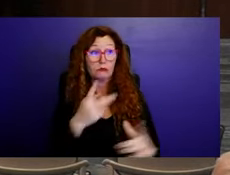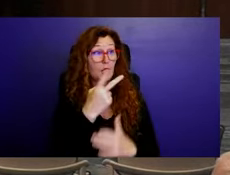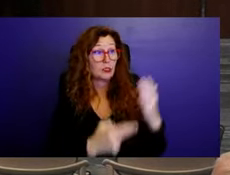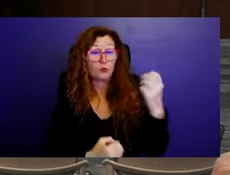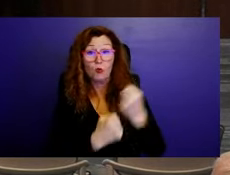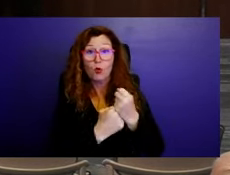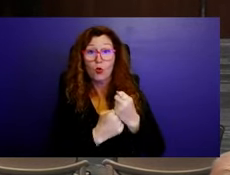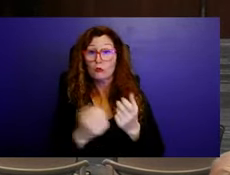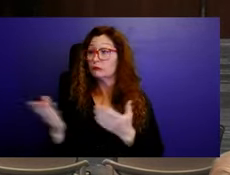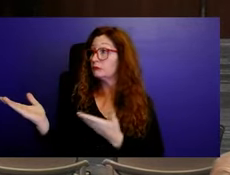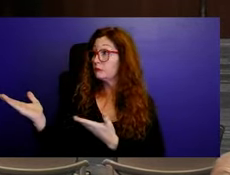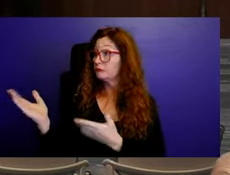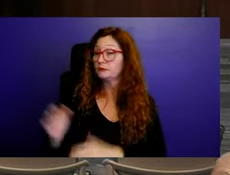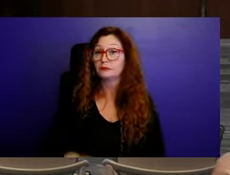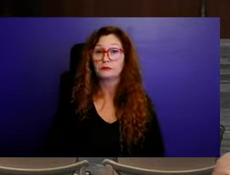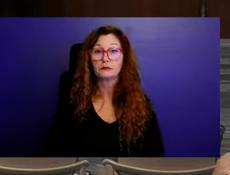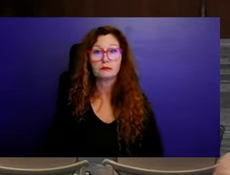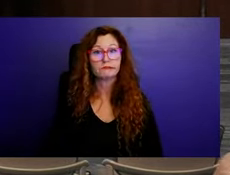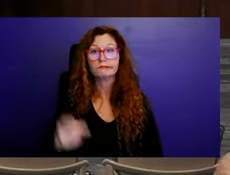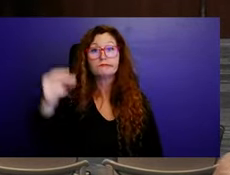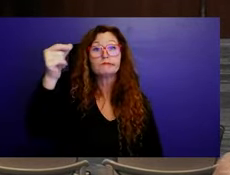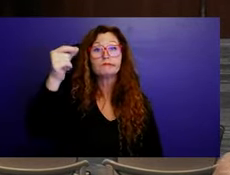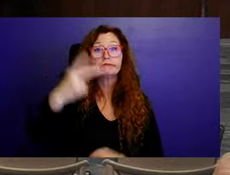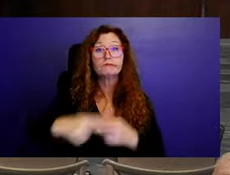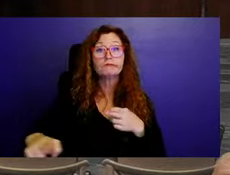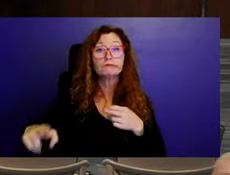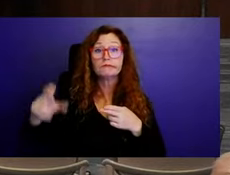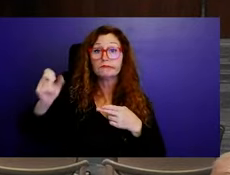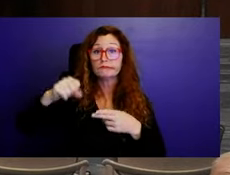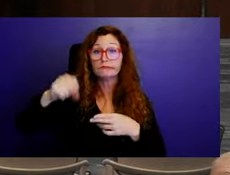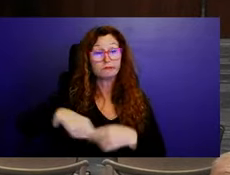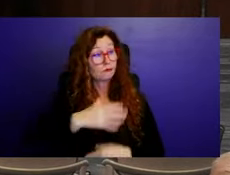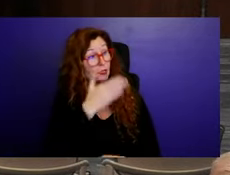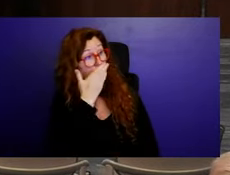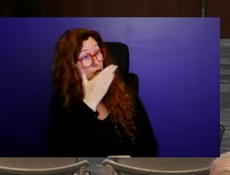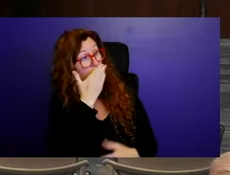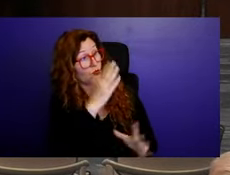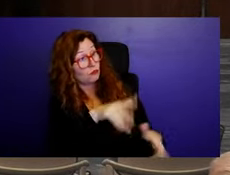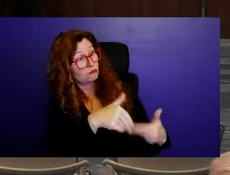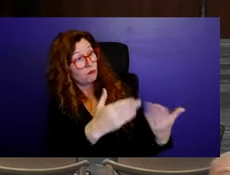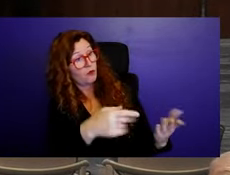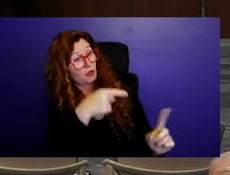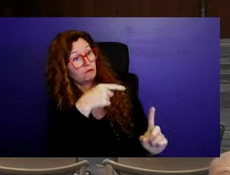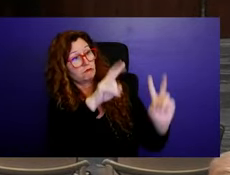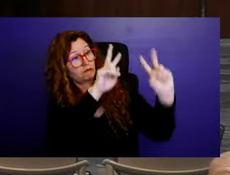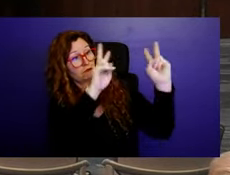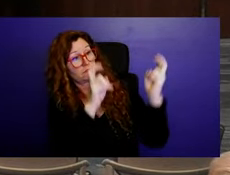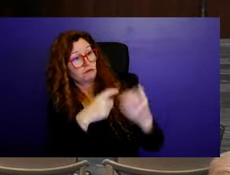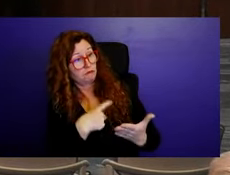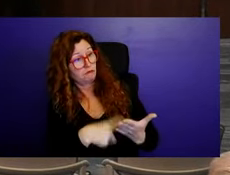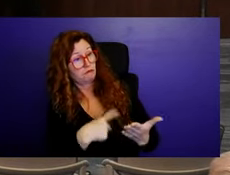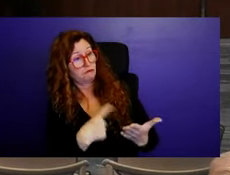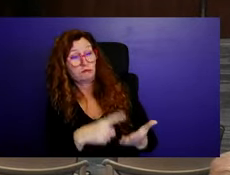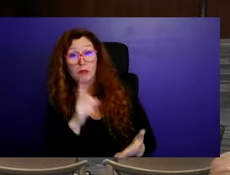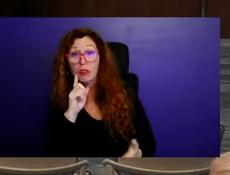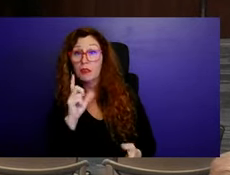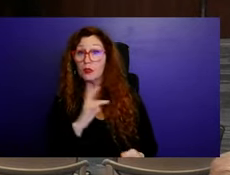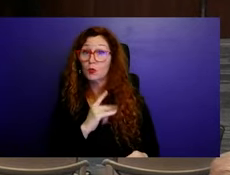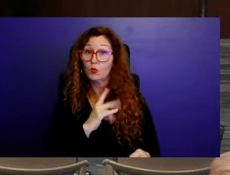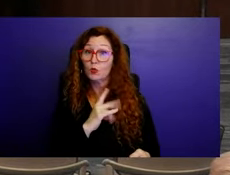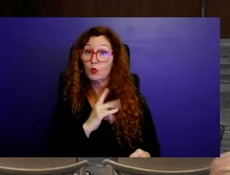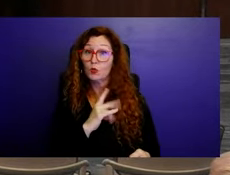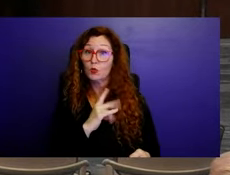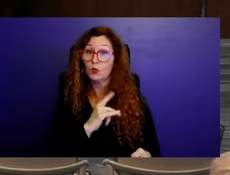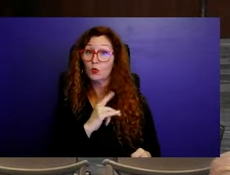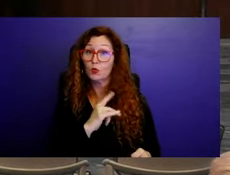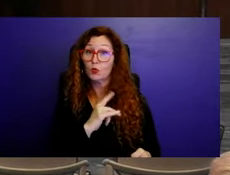Yeah, I'll make, I'll make it quick. Um, commissioner, thanks for bringing this to the table. I think this is a great idea. Um, you know, we always talk